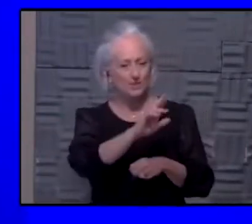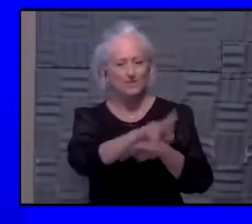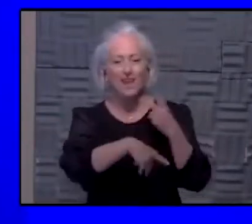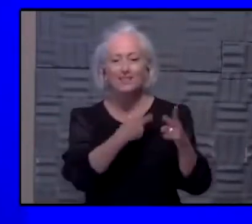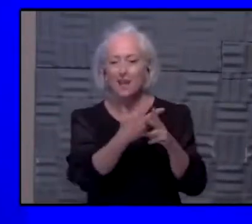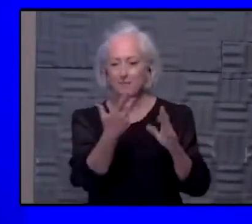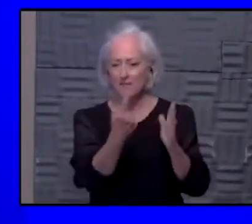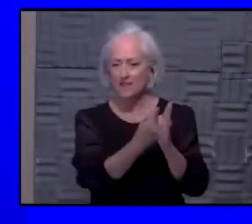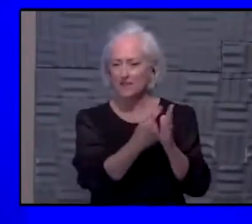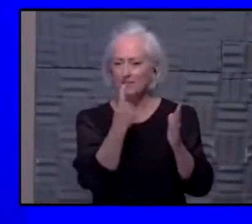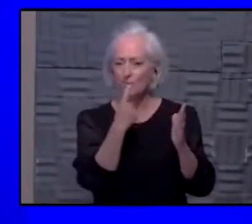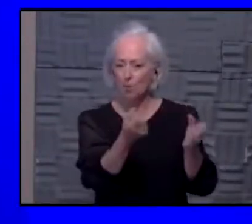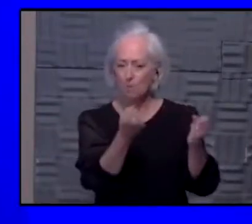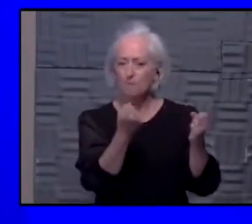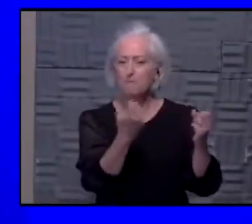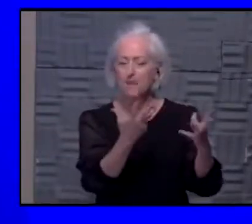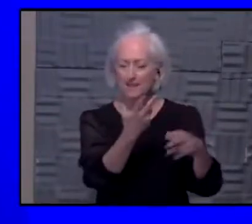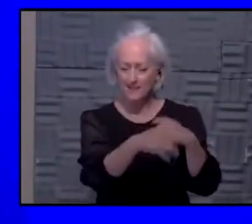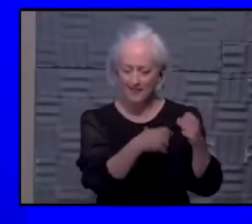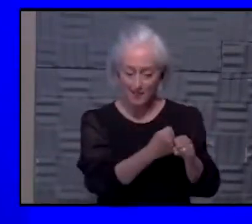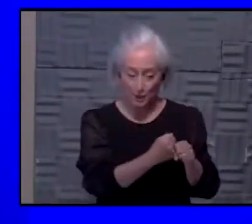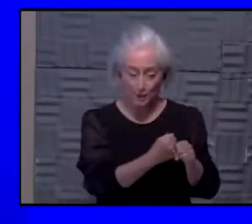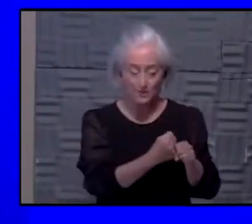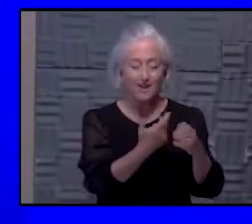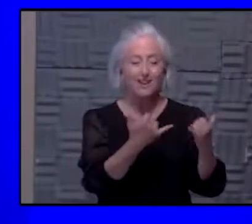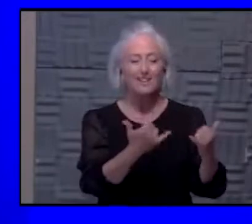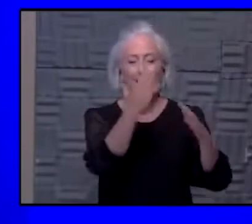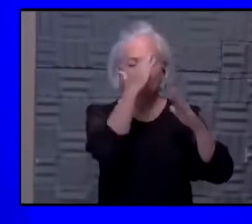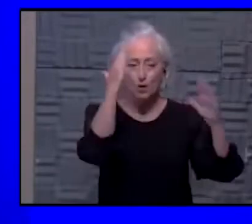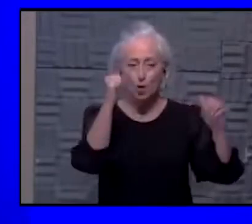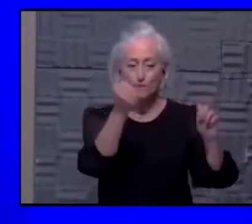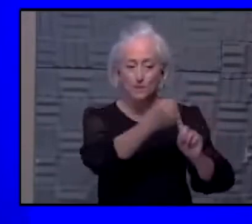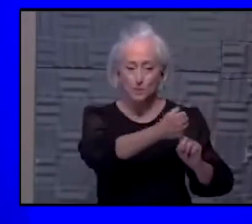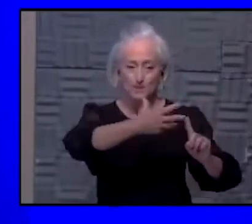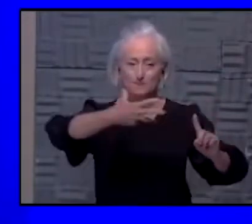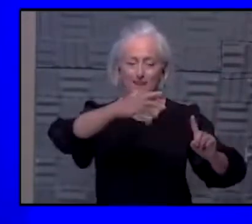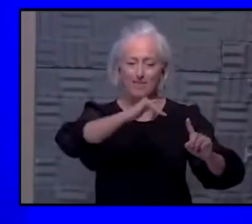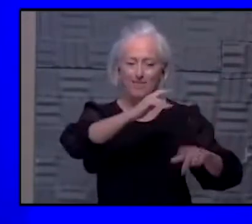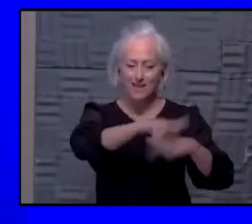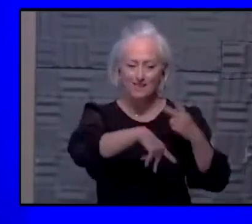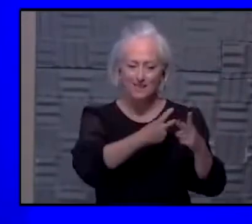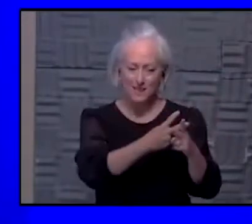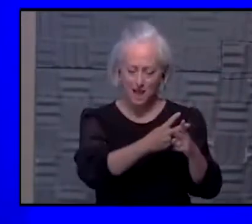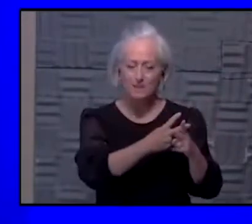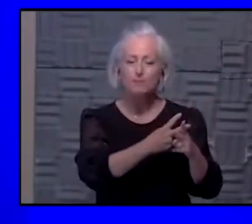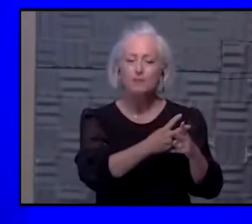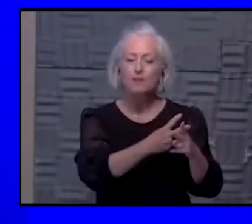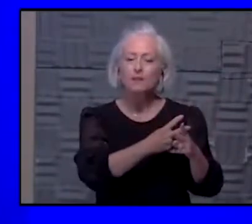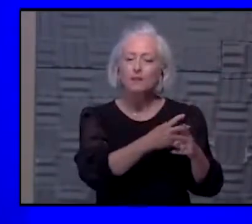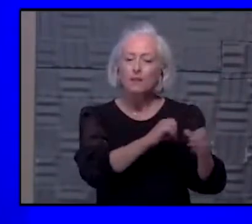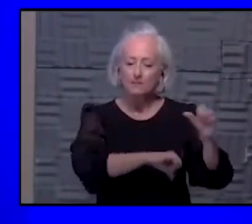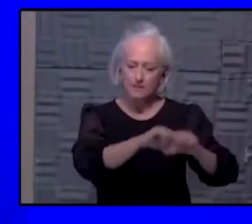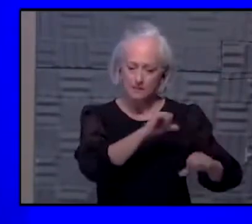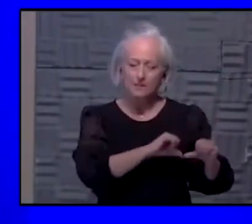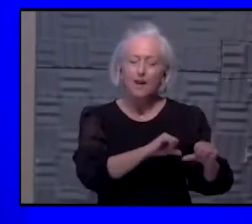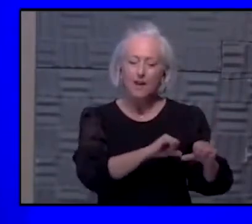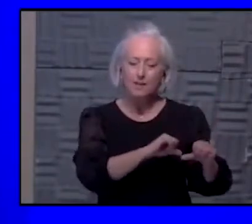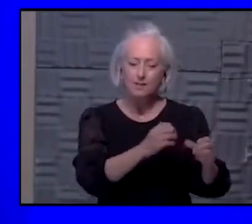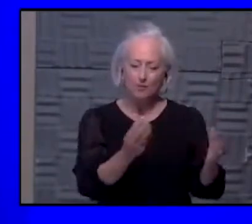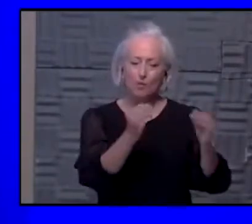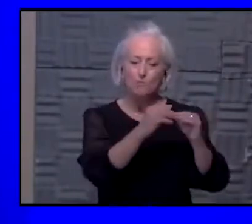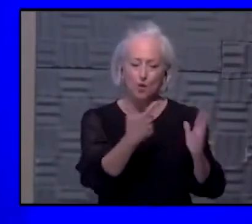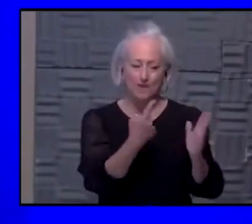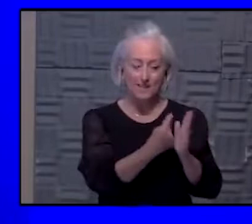think a lot of it goes to a lot of people don't understand and haven't had to see their children sick from those vaccine